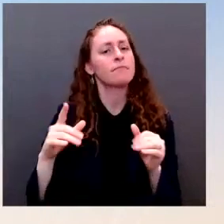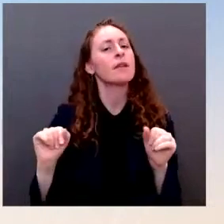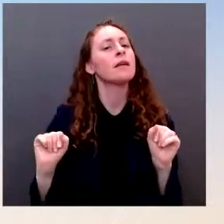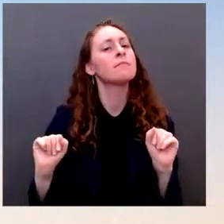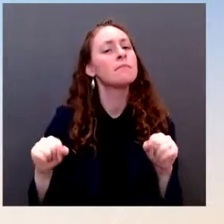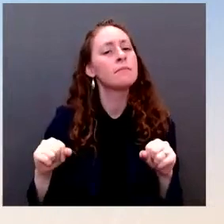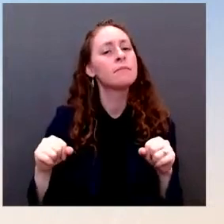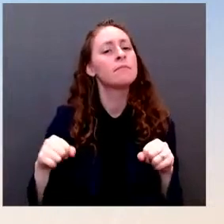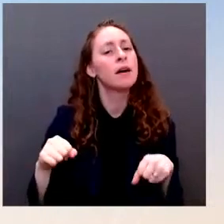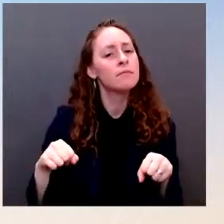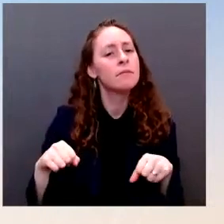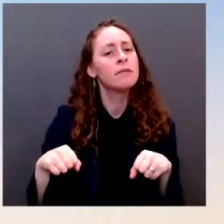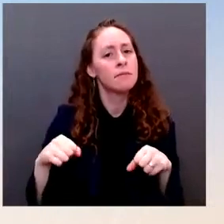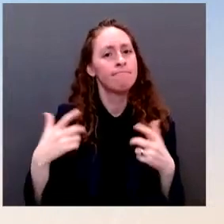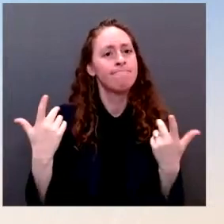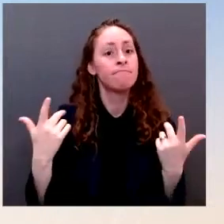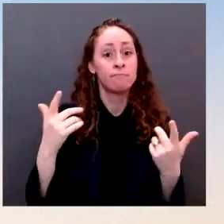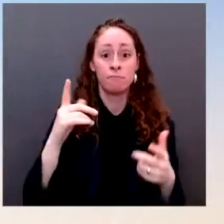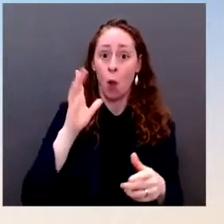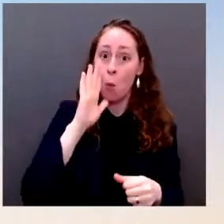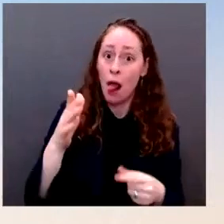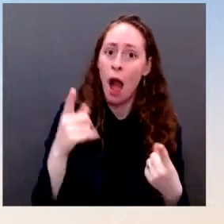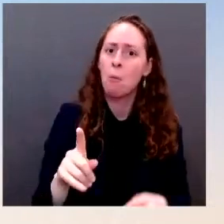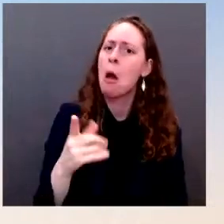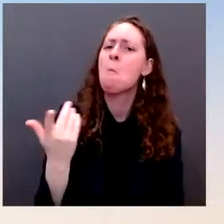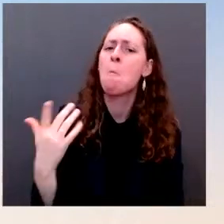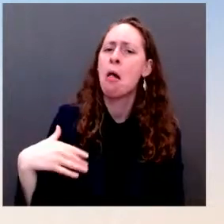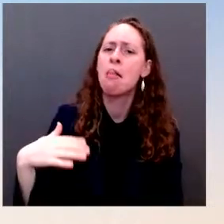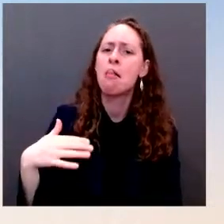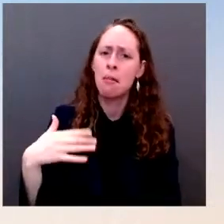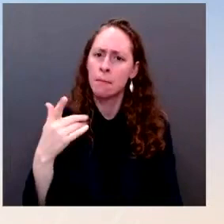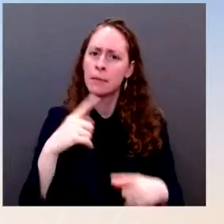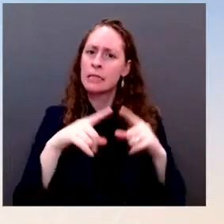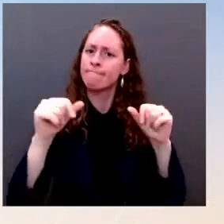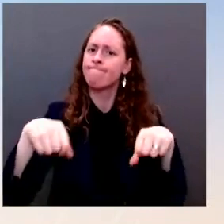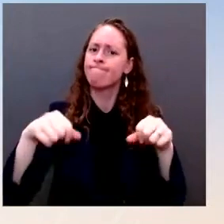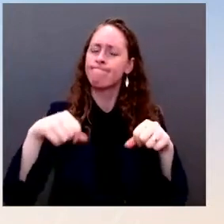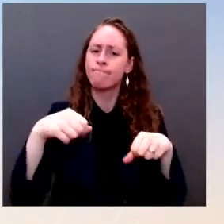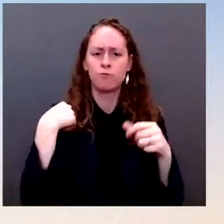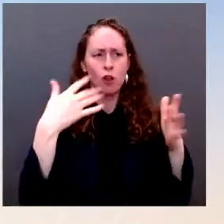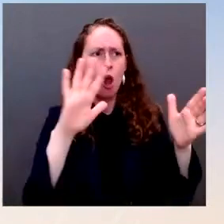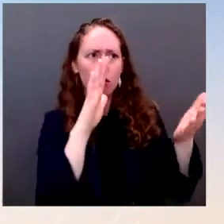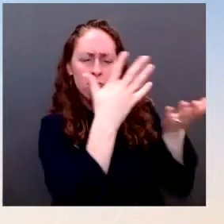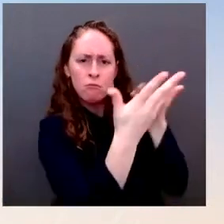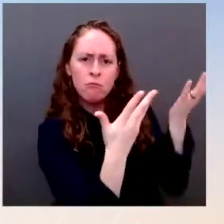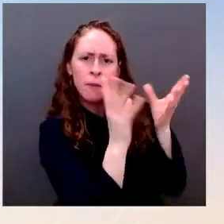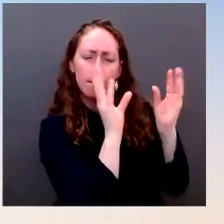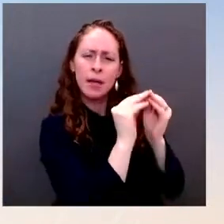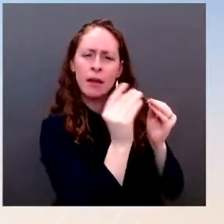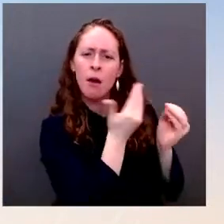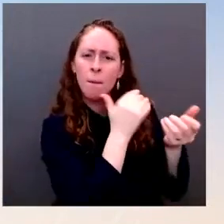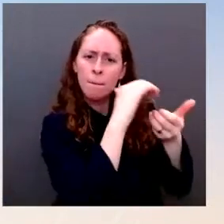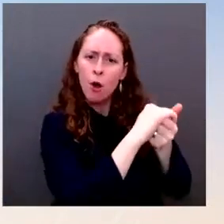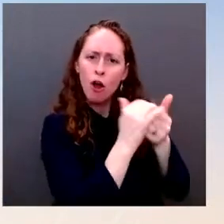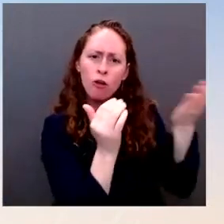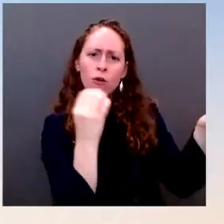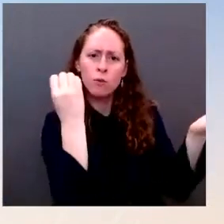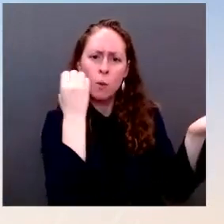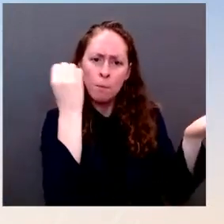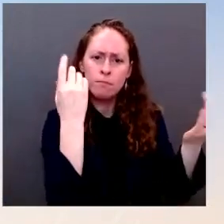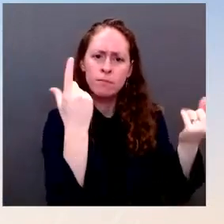and also suppliers about what can be done and how we can ensure or take steps to increase